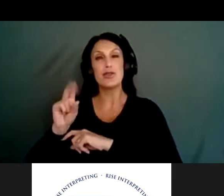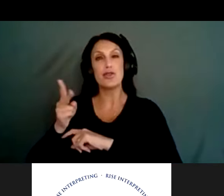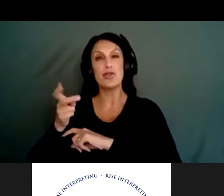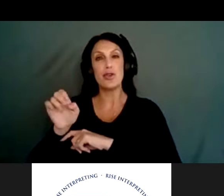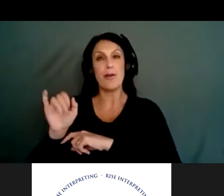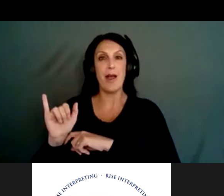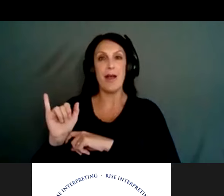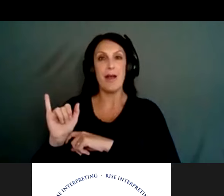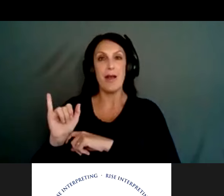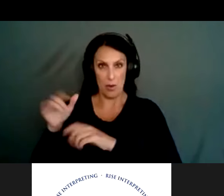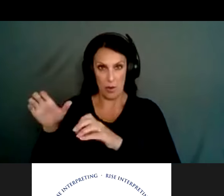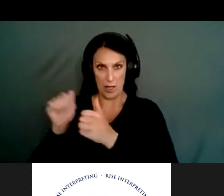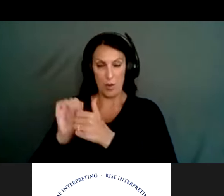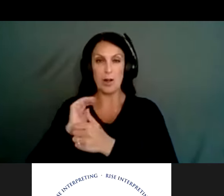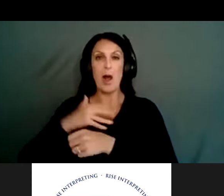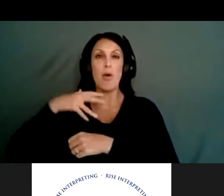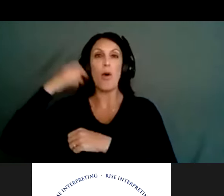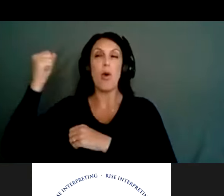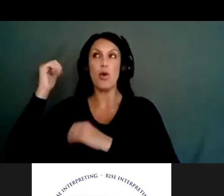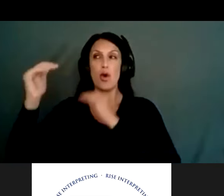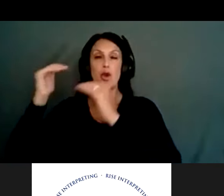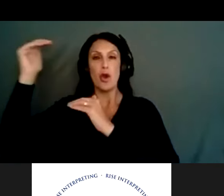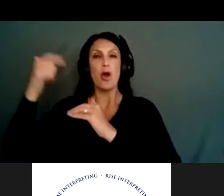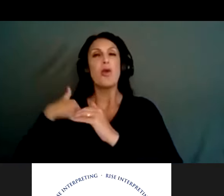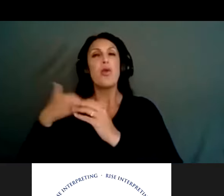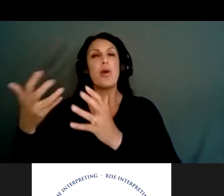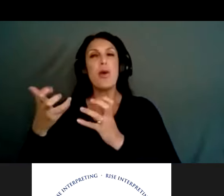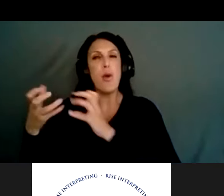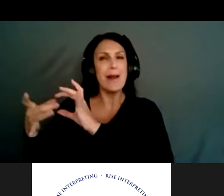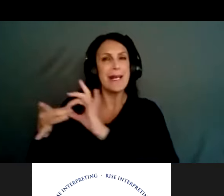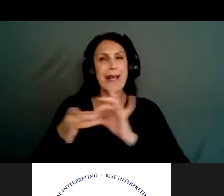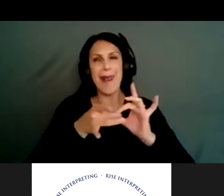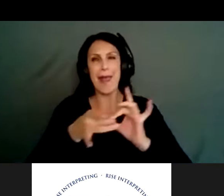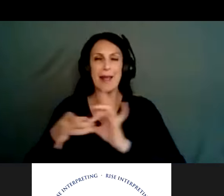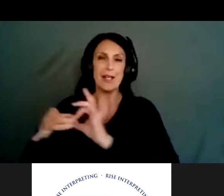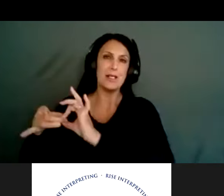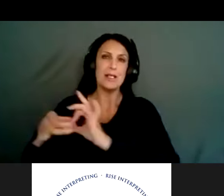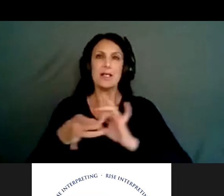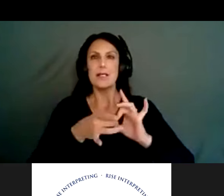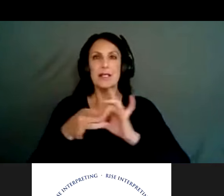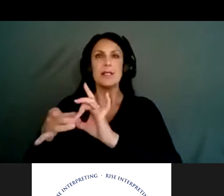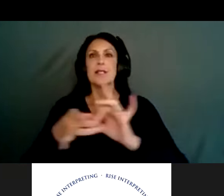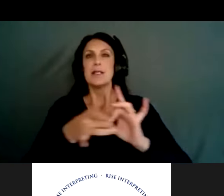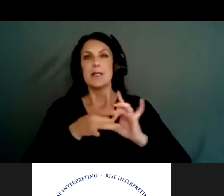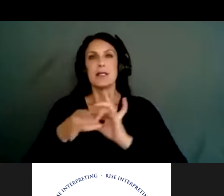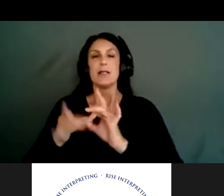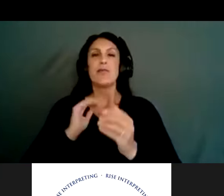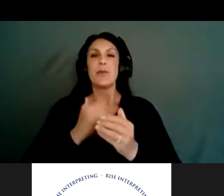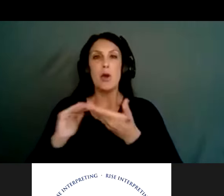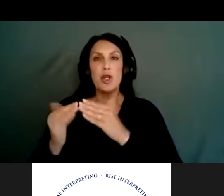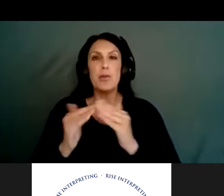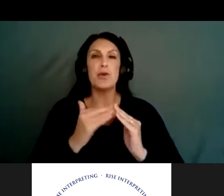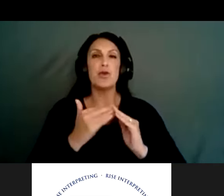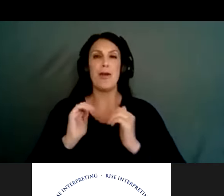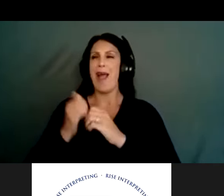them connected because connectedness is one of the things are belonging and how we can reconnect them to our community and, and get them involved. So,